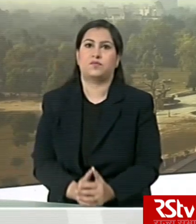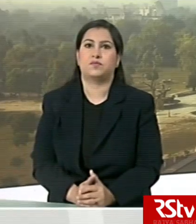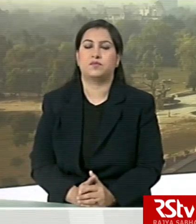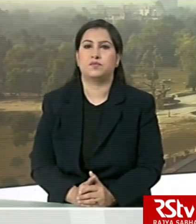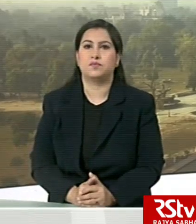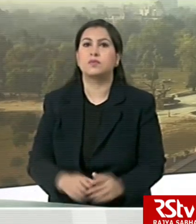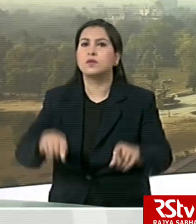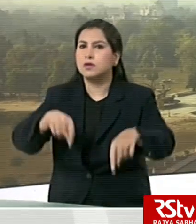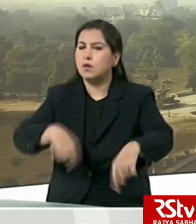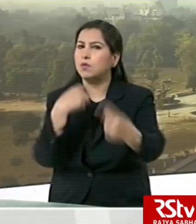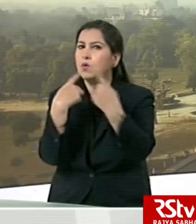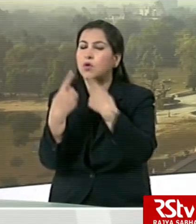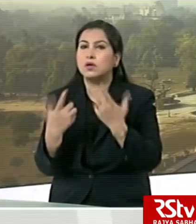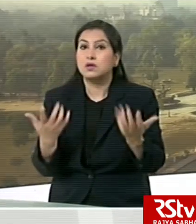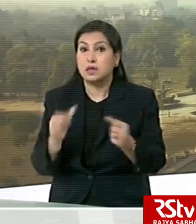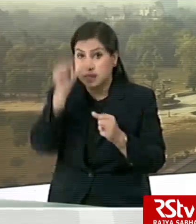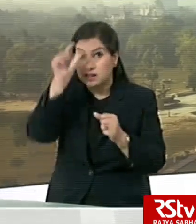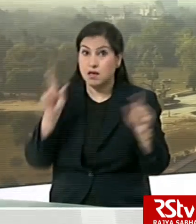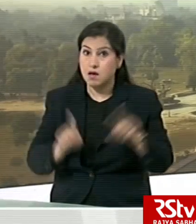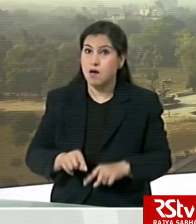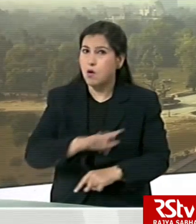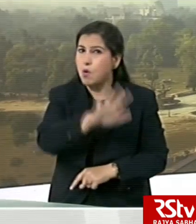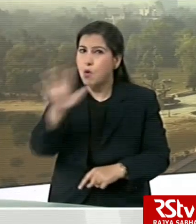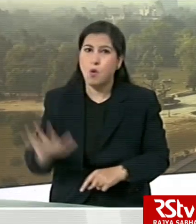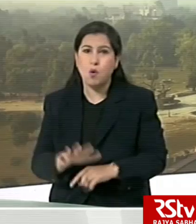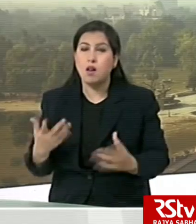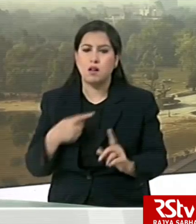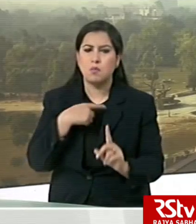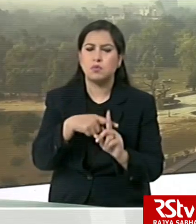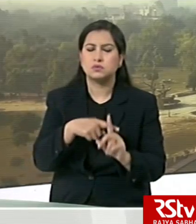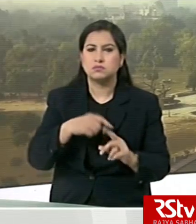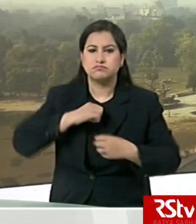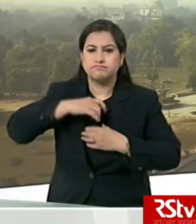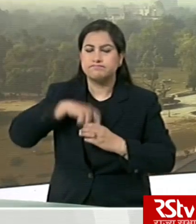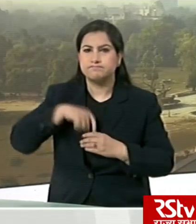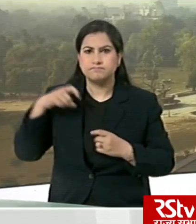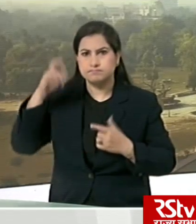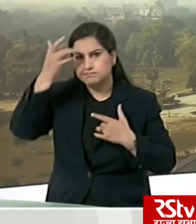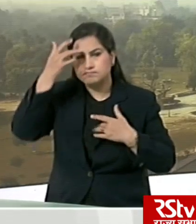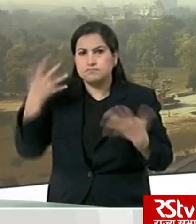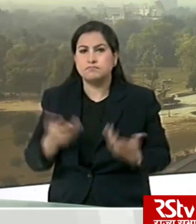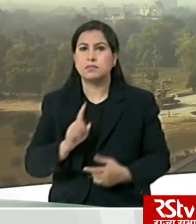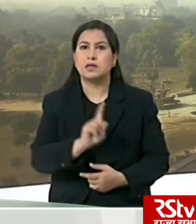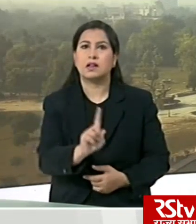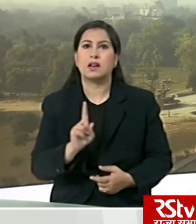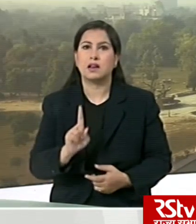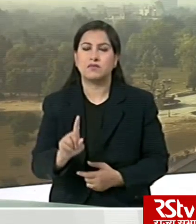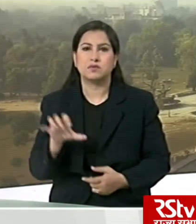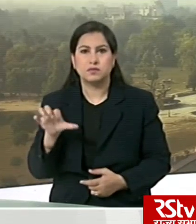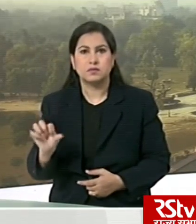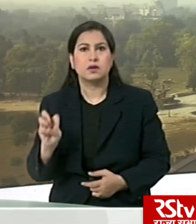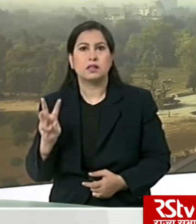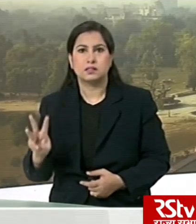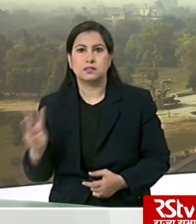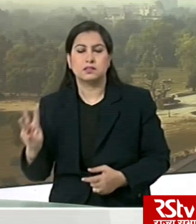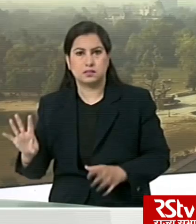And talking of the all-India figures, the total number of positive cases stands at 11,933. Out of